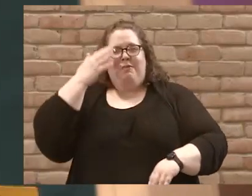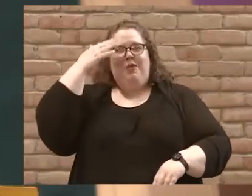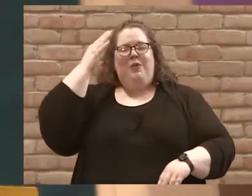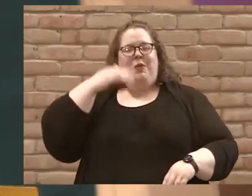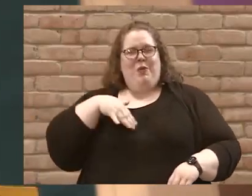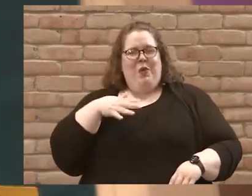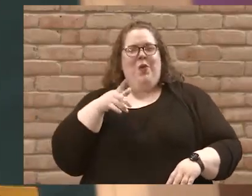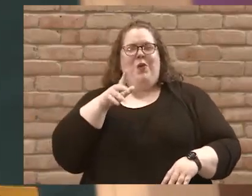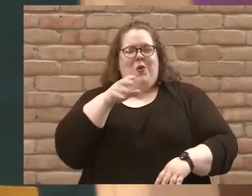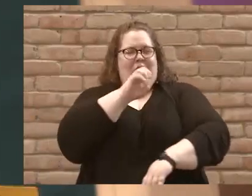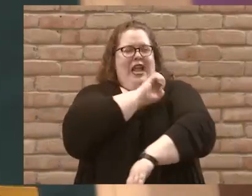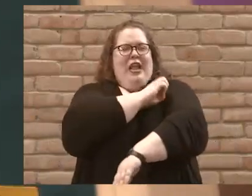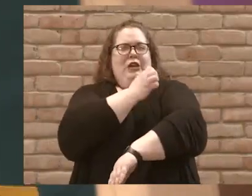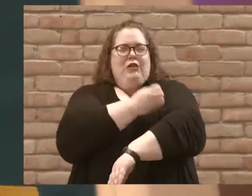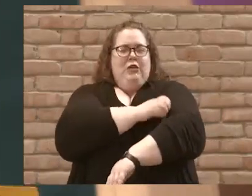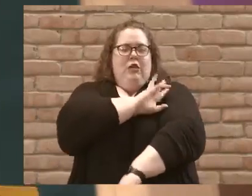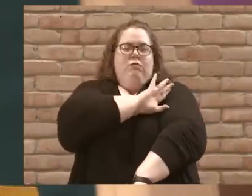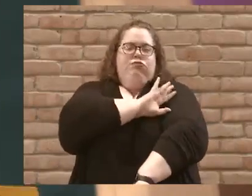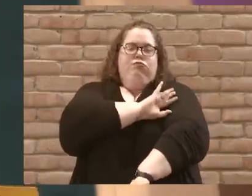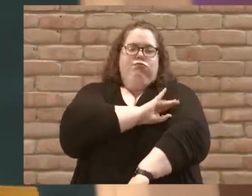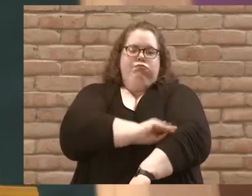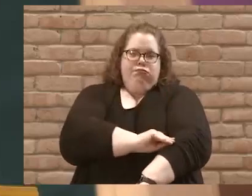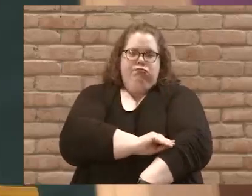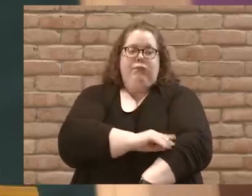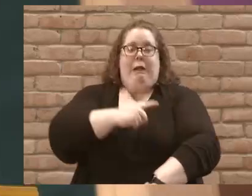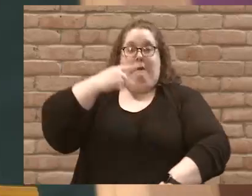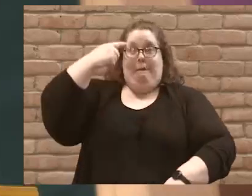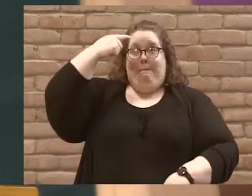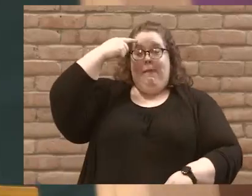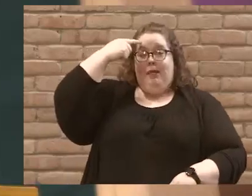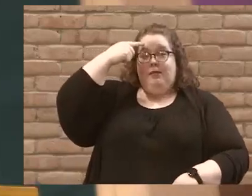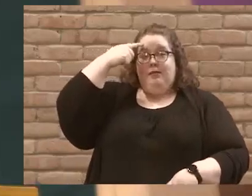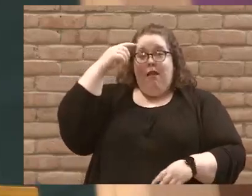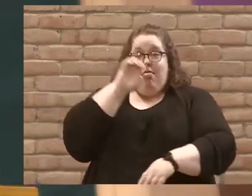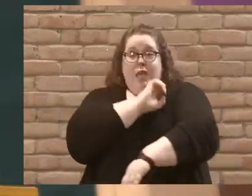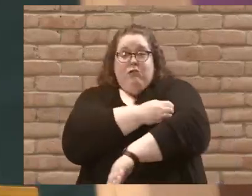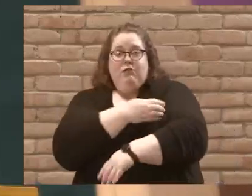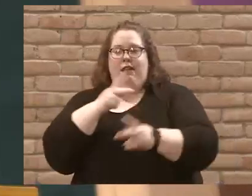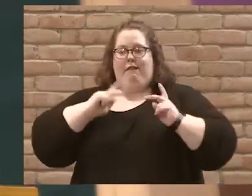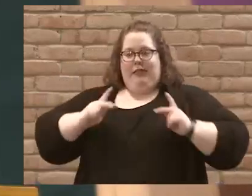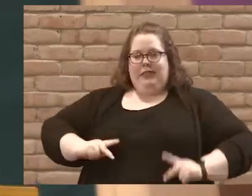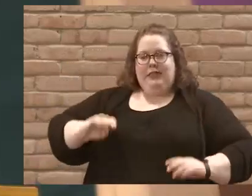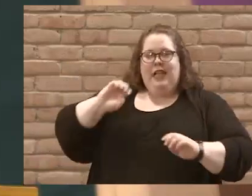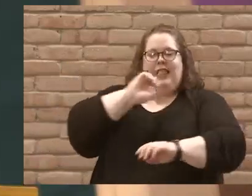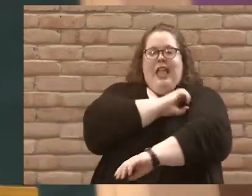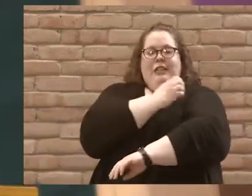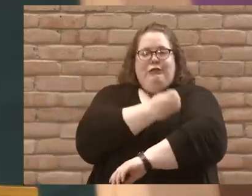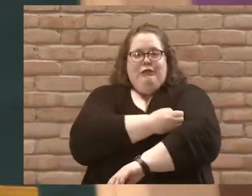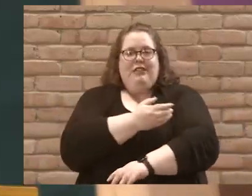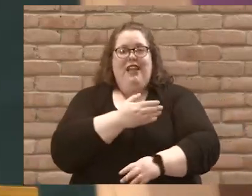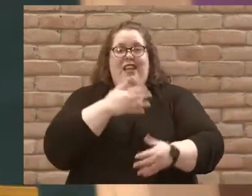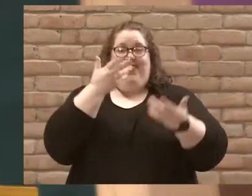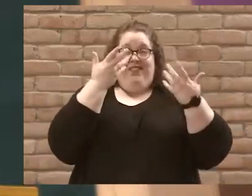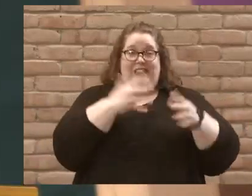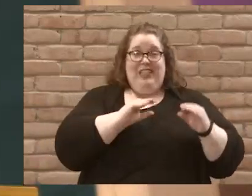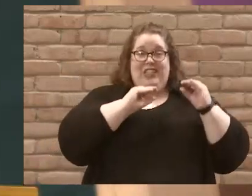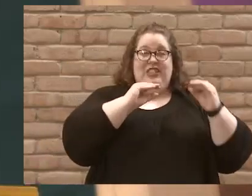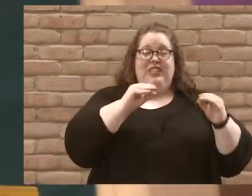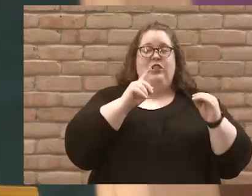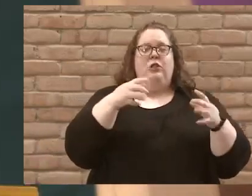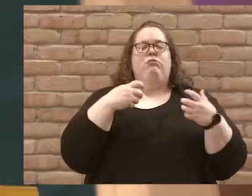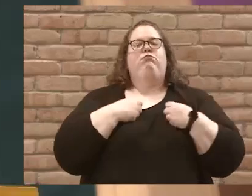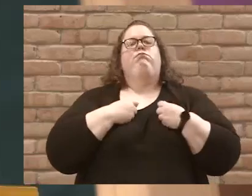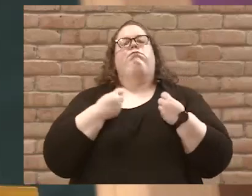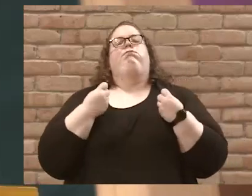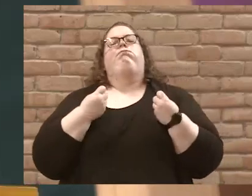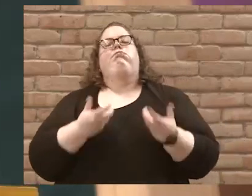that takes a lot of energy, both mentally and physically. At the end of that time of teaching, you are tired. You're